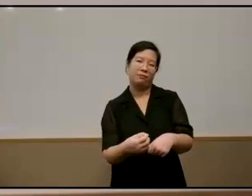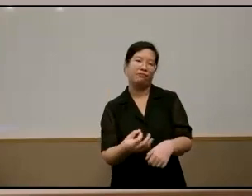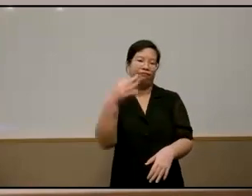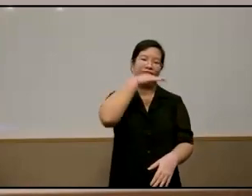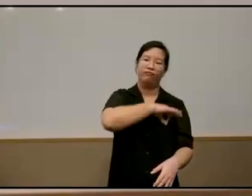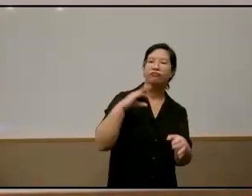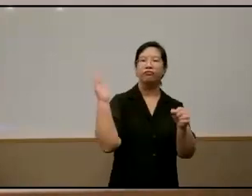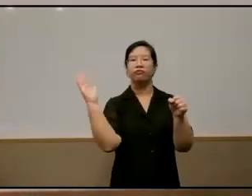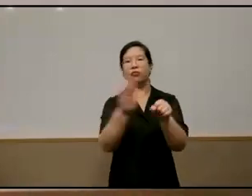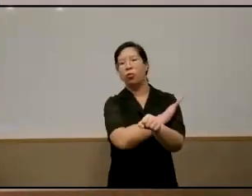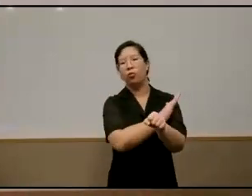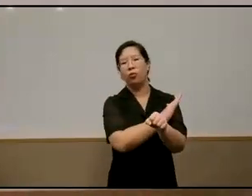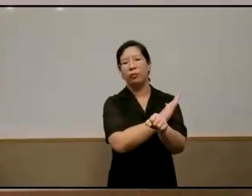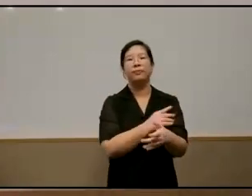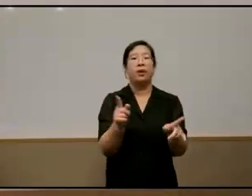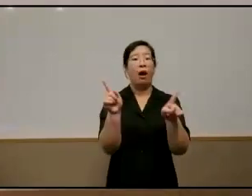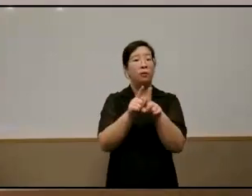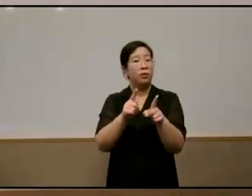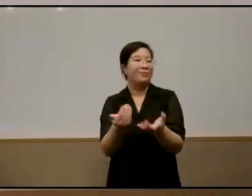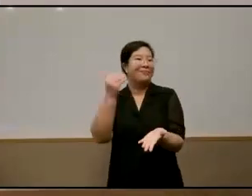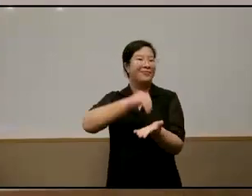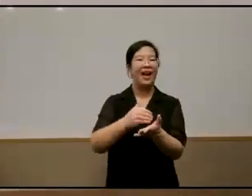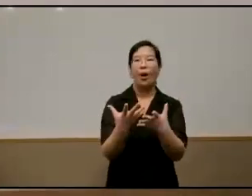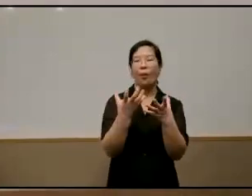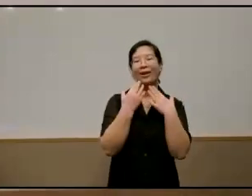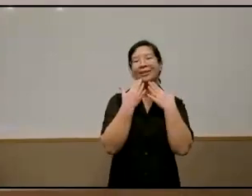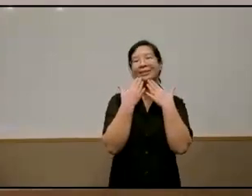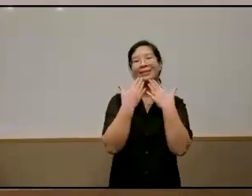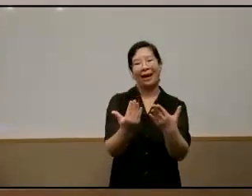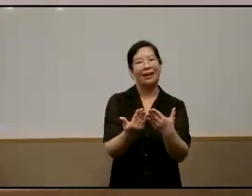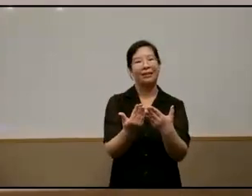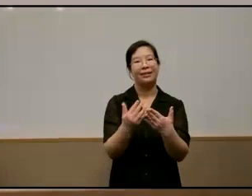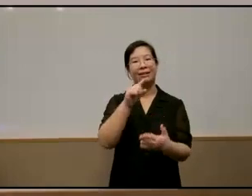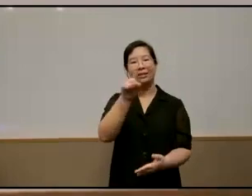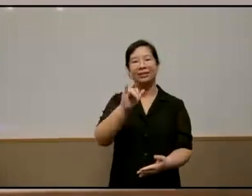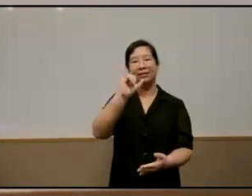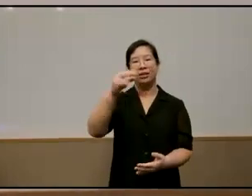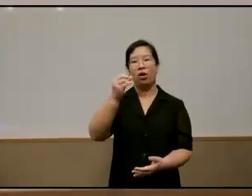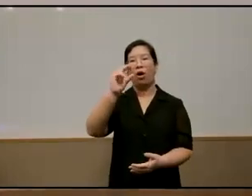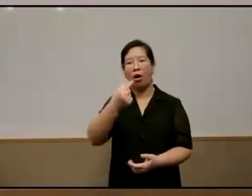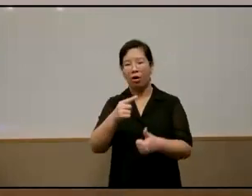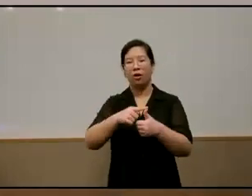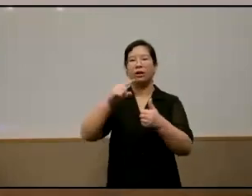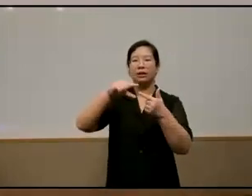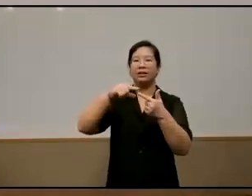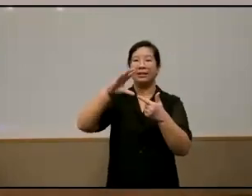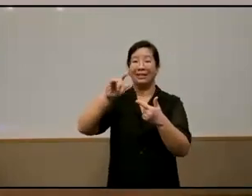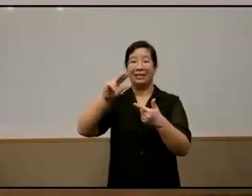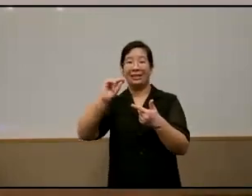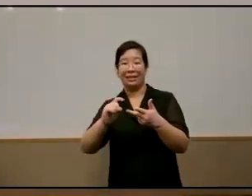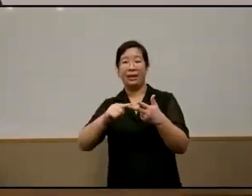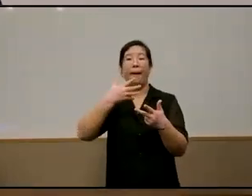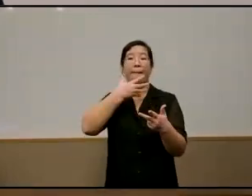and and also want to once again take this opportunity to thank zihong celine and the best of youth movement